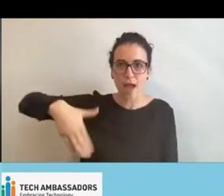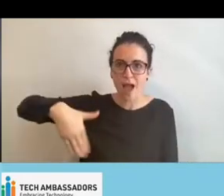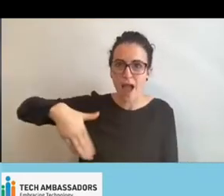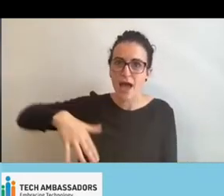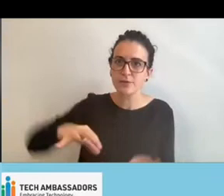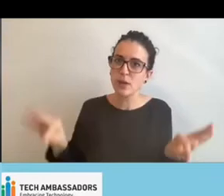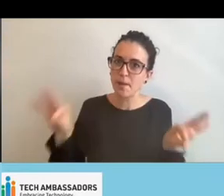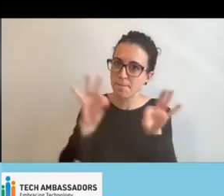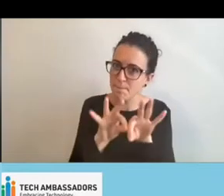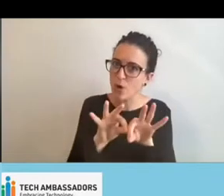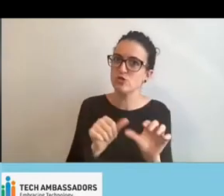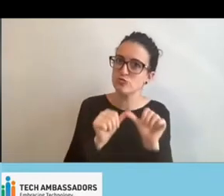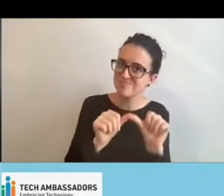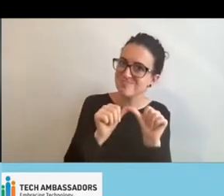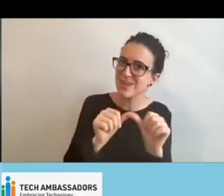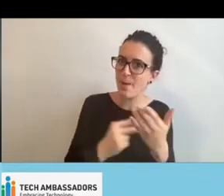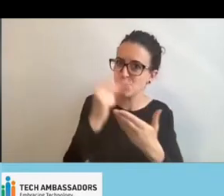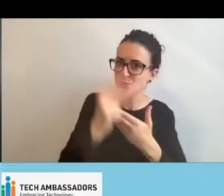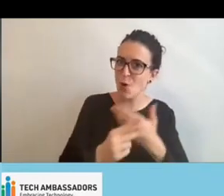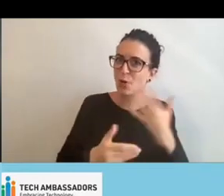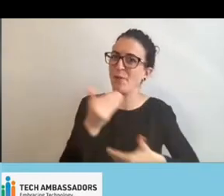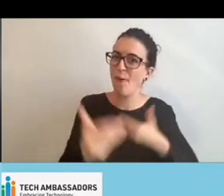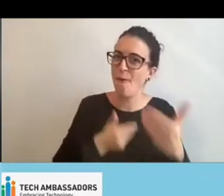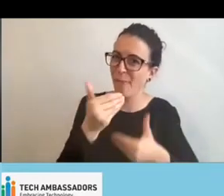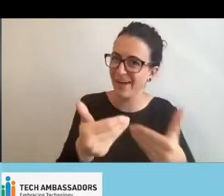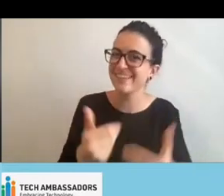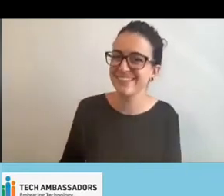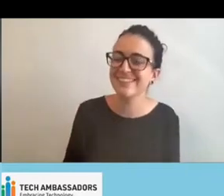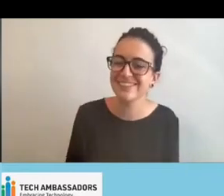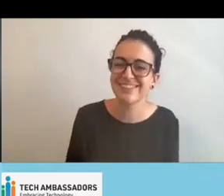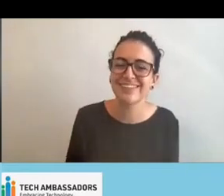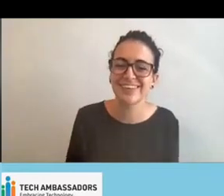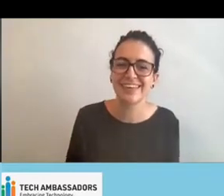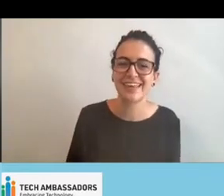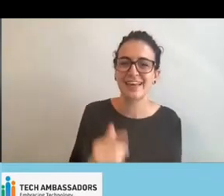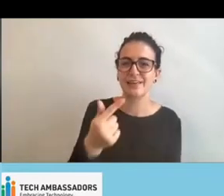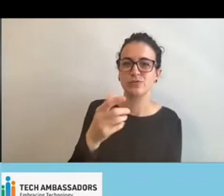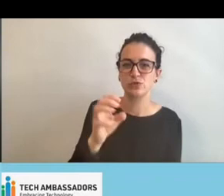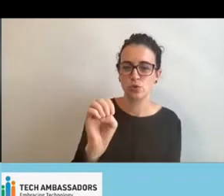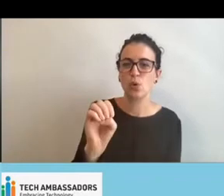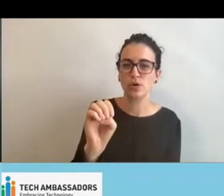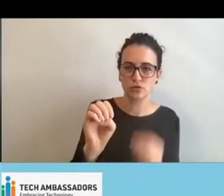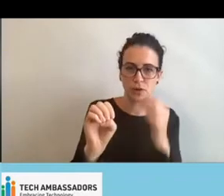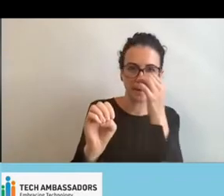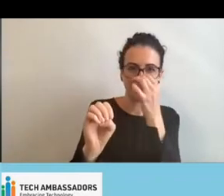this train rolling. All right. Who else? I think this